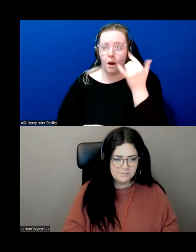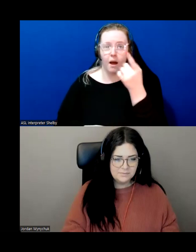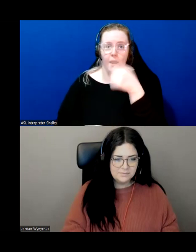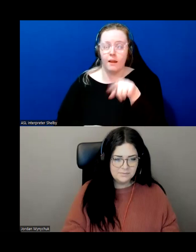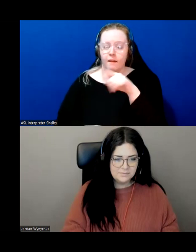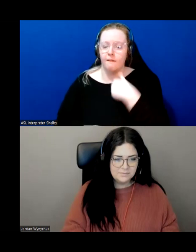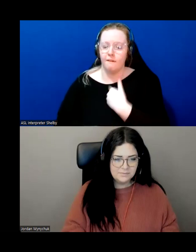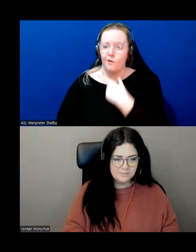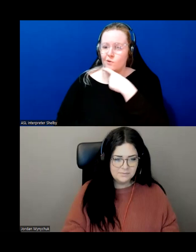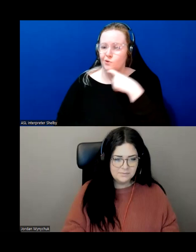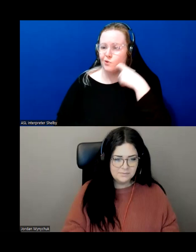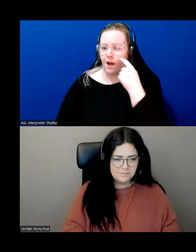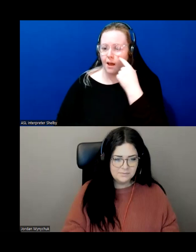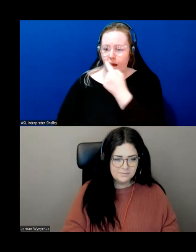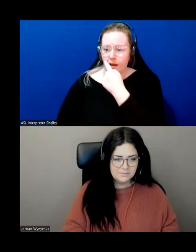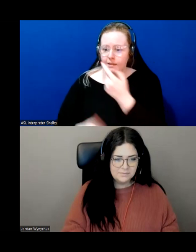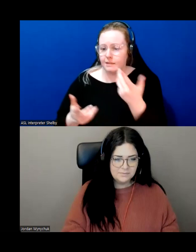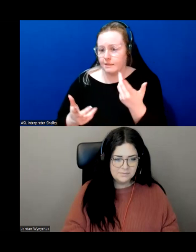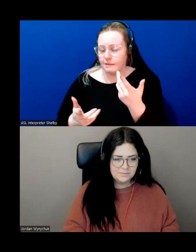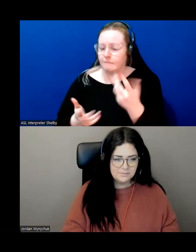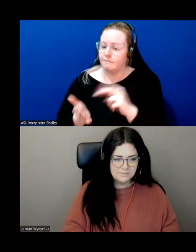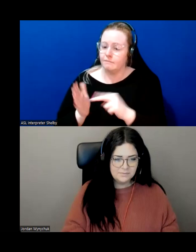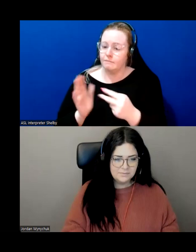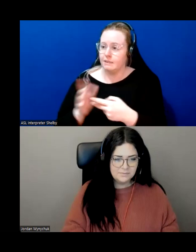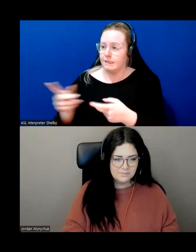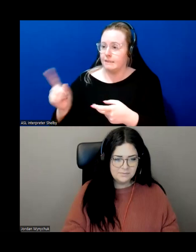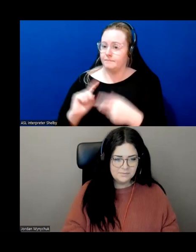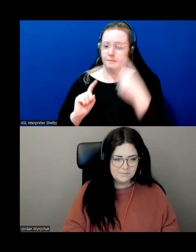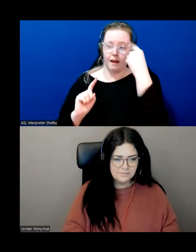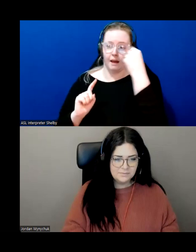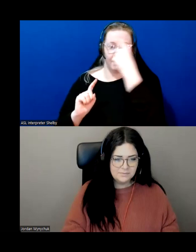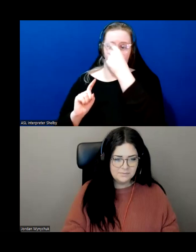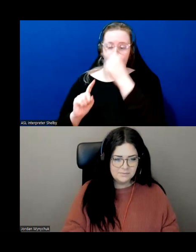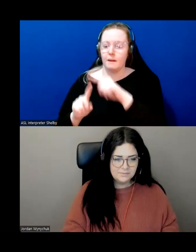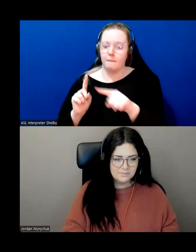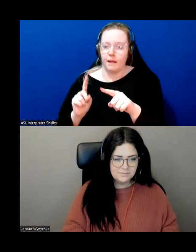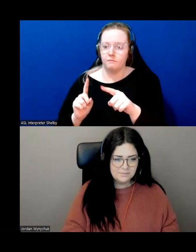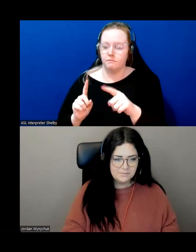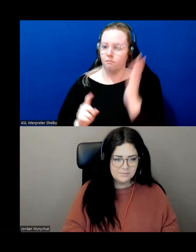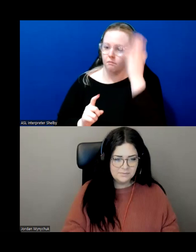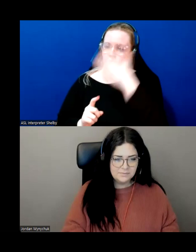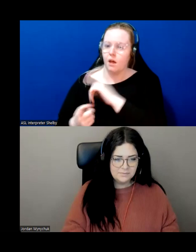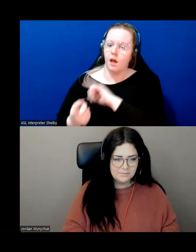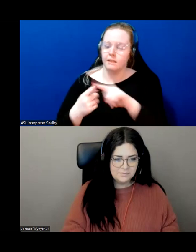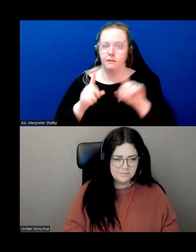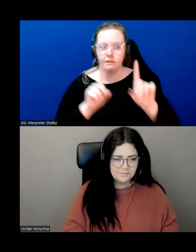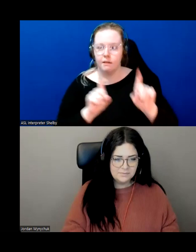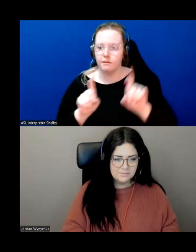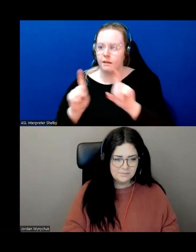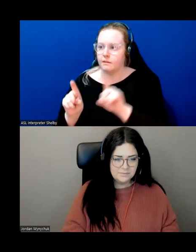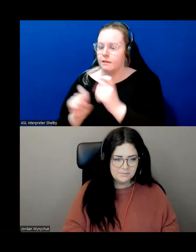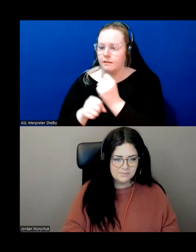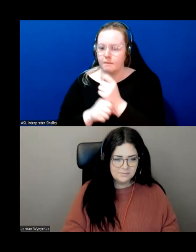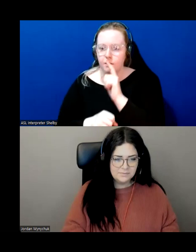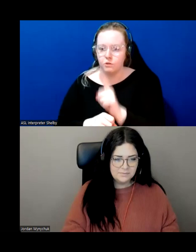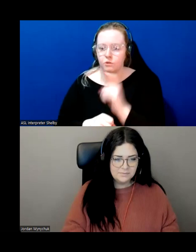dry eye so eye drops cleared that up but i wouldn't have known them until i started to do all the tests to make sure uh if you're